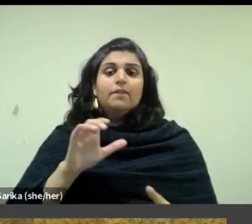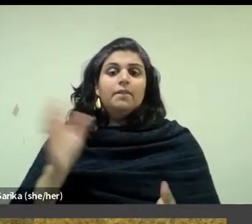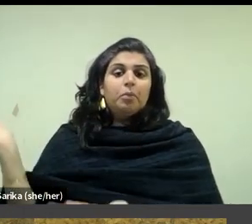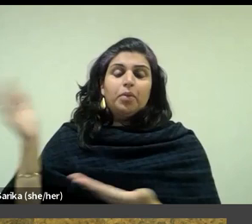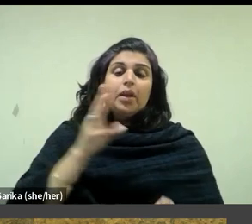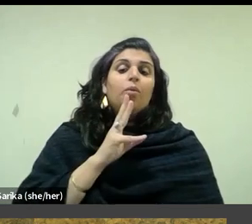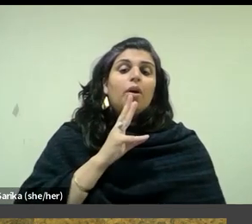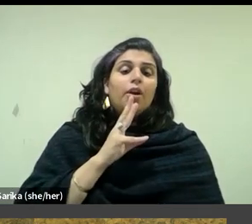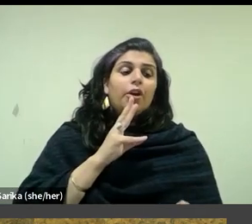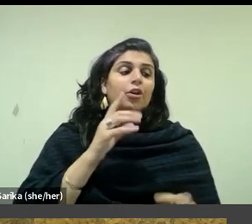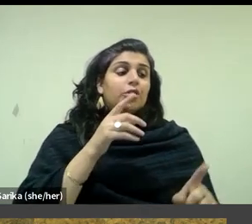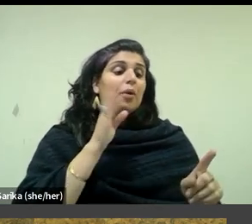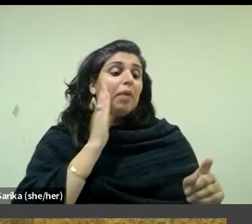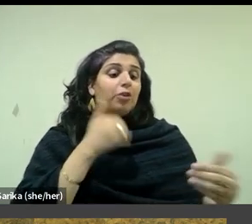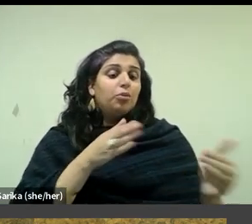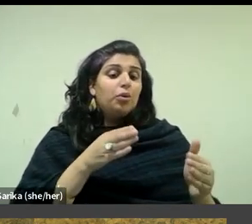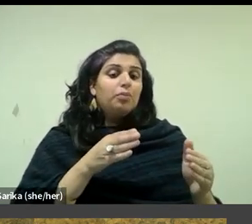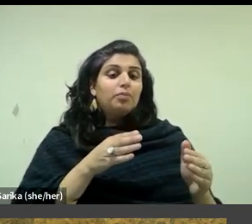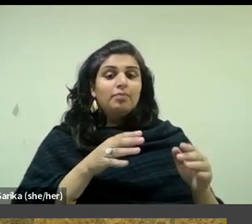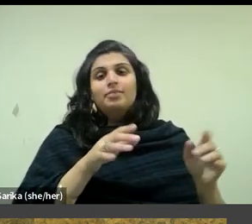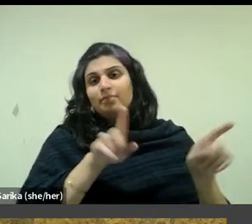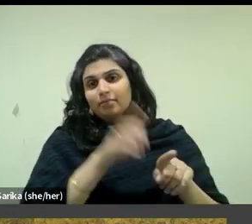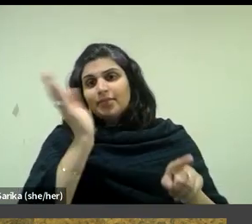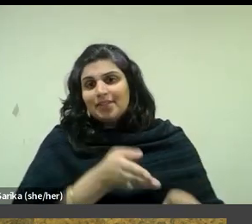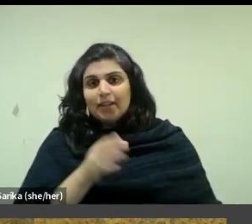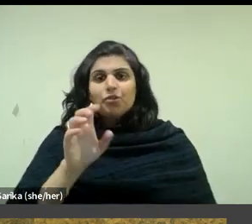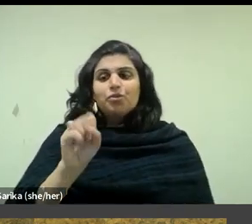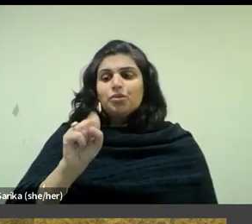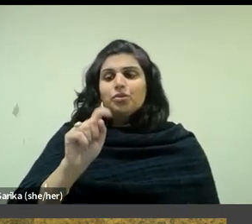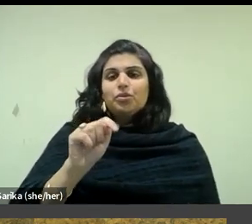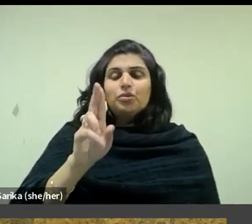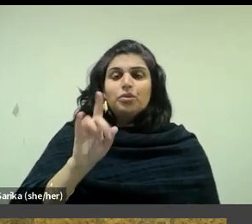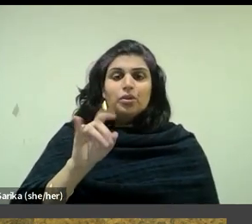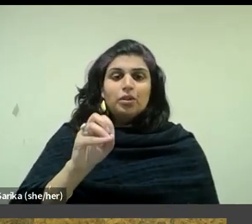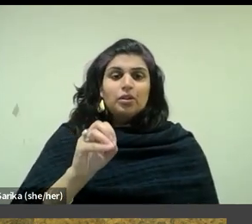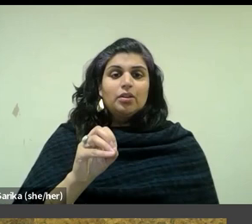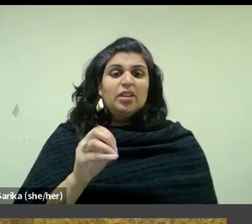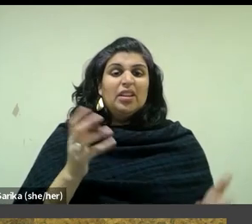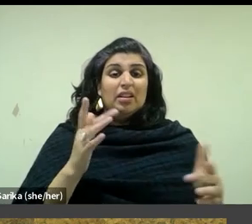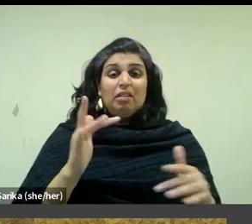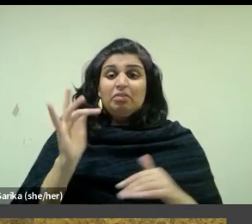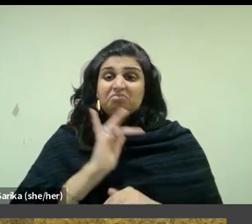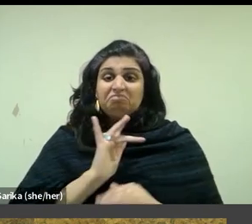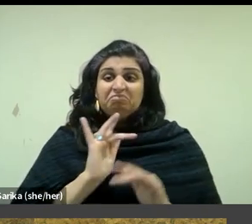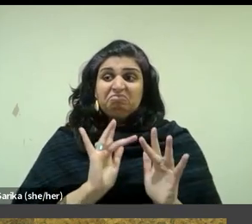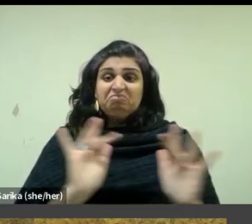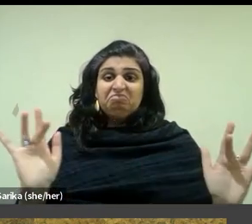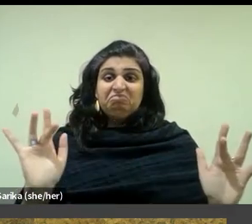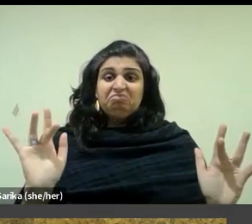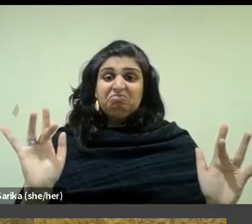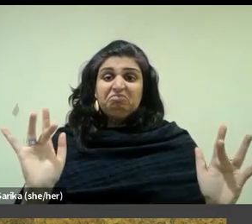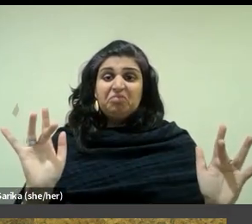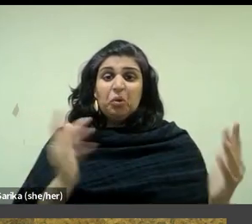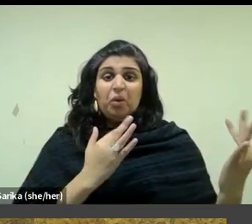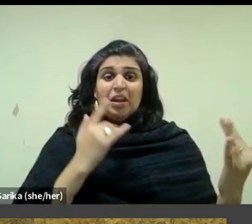that doubles as a studio. Here the bed stands empty and unkempt, waiting either for a body to fill